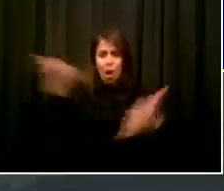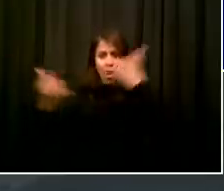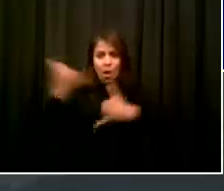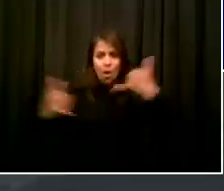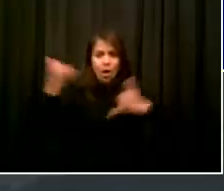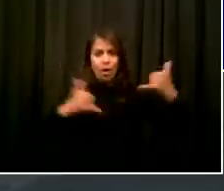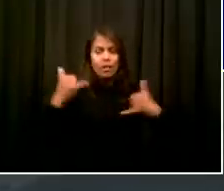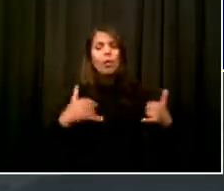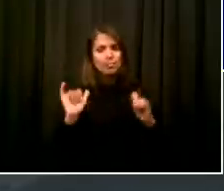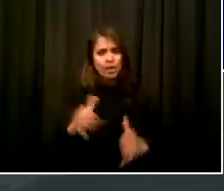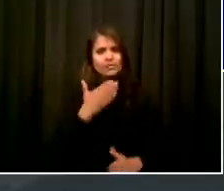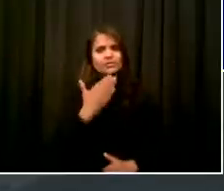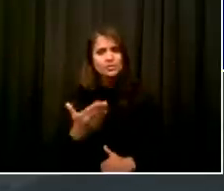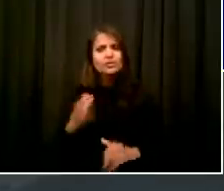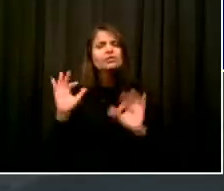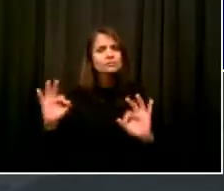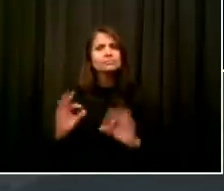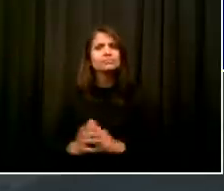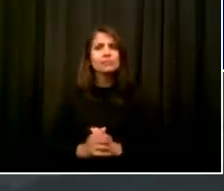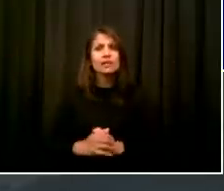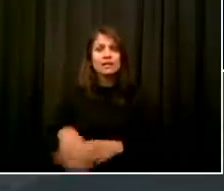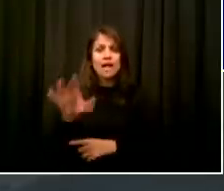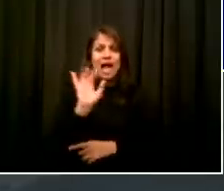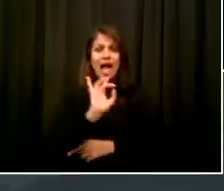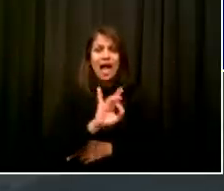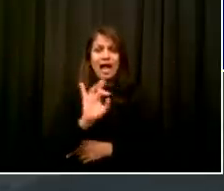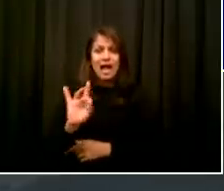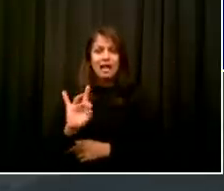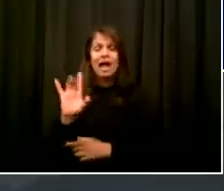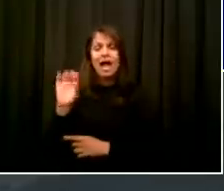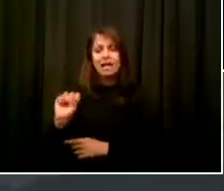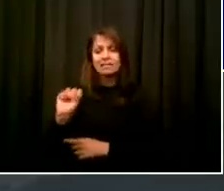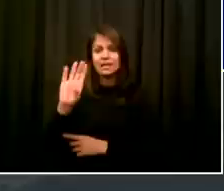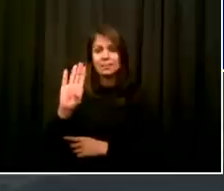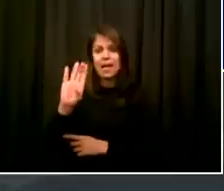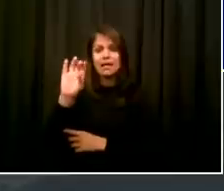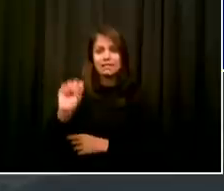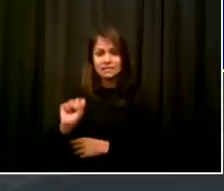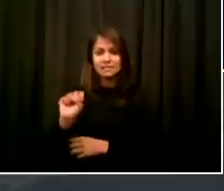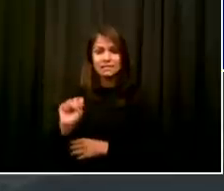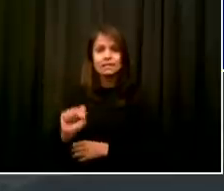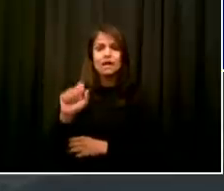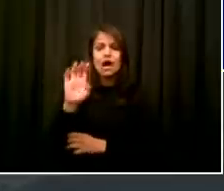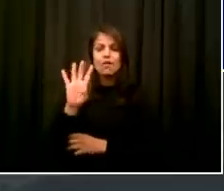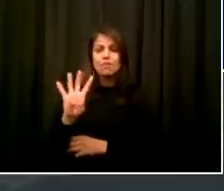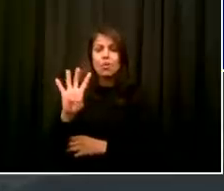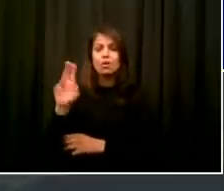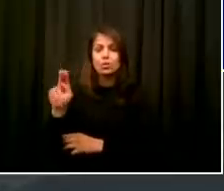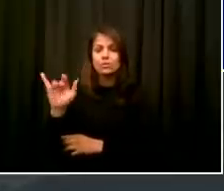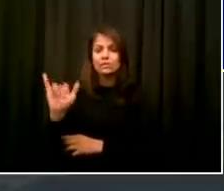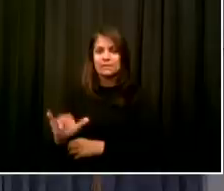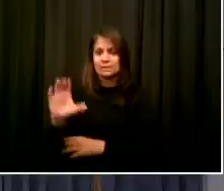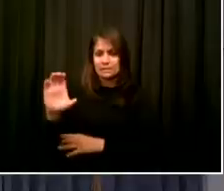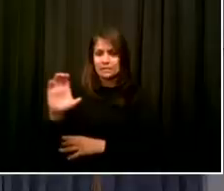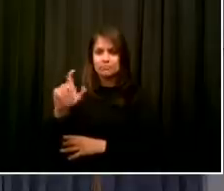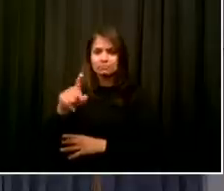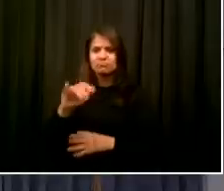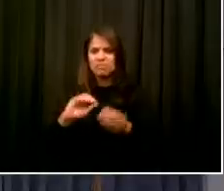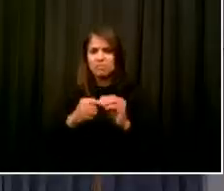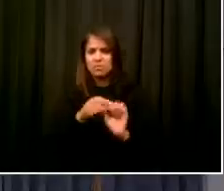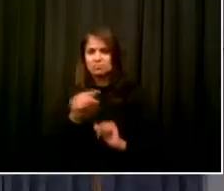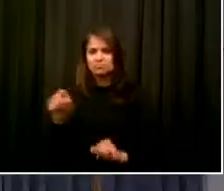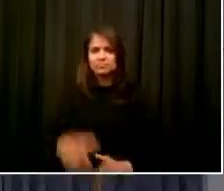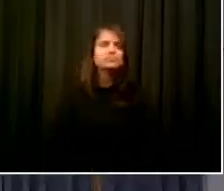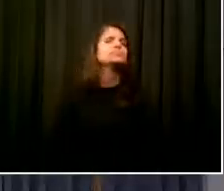-SBS4NYC. That's 888-727-4692. Thank you. Thank you very much,